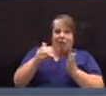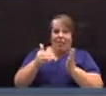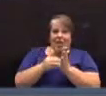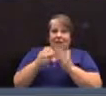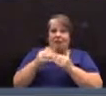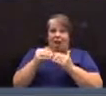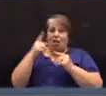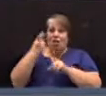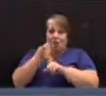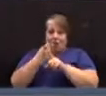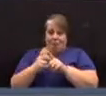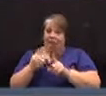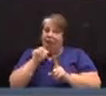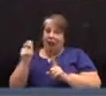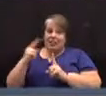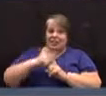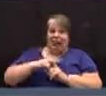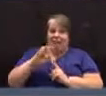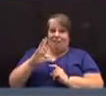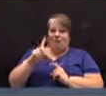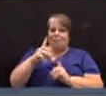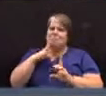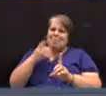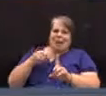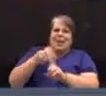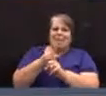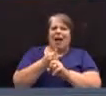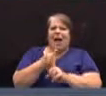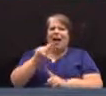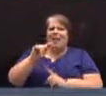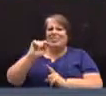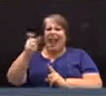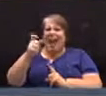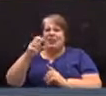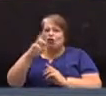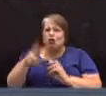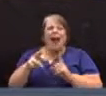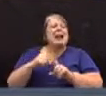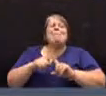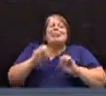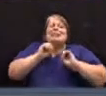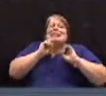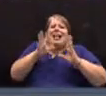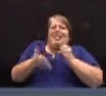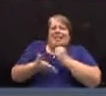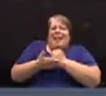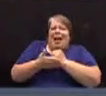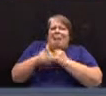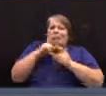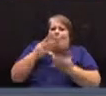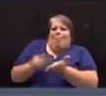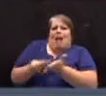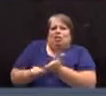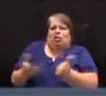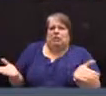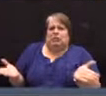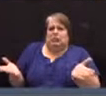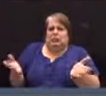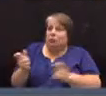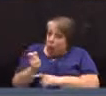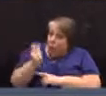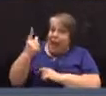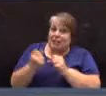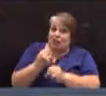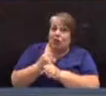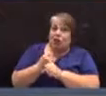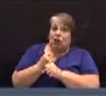the unassigned fund may have an impact on the tax rate, but it does absolutely nothing to the budget. So next